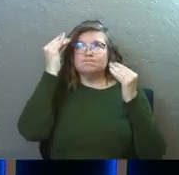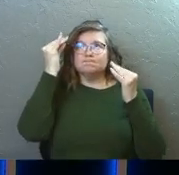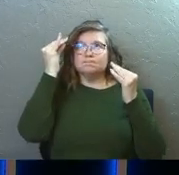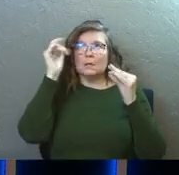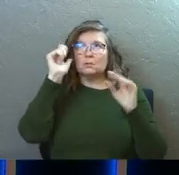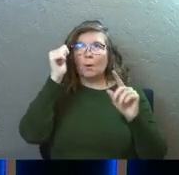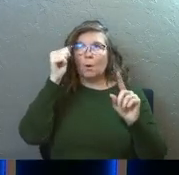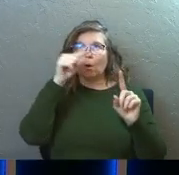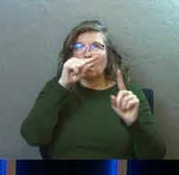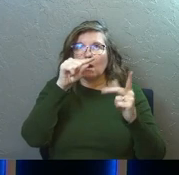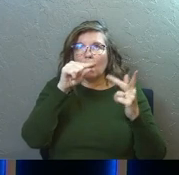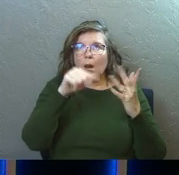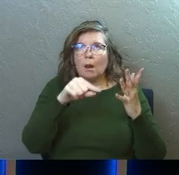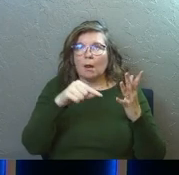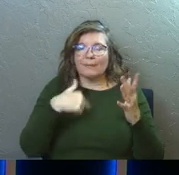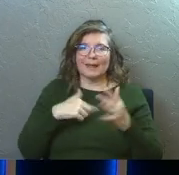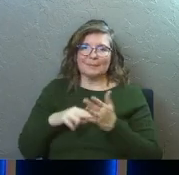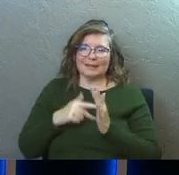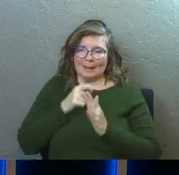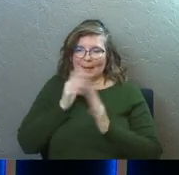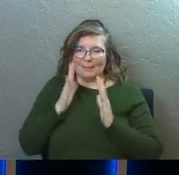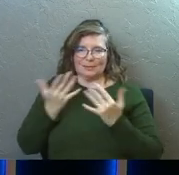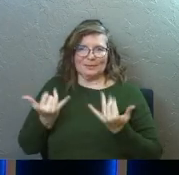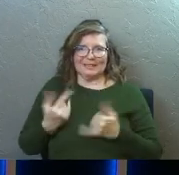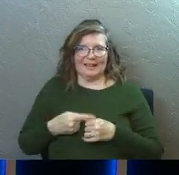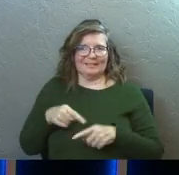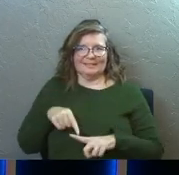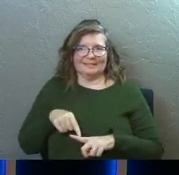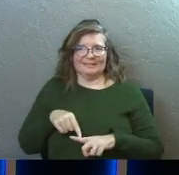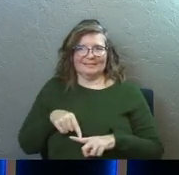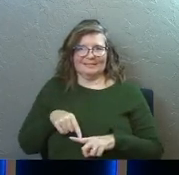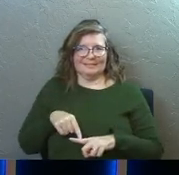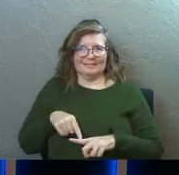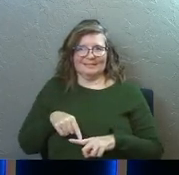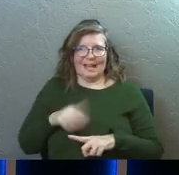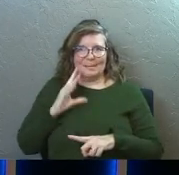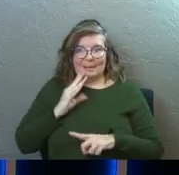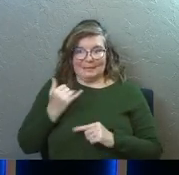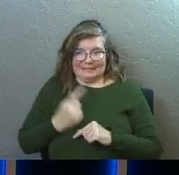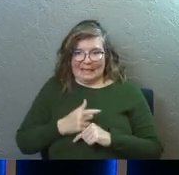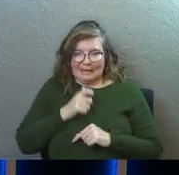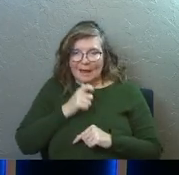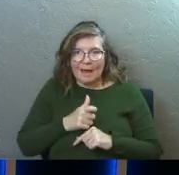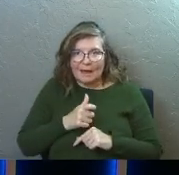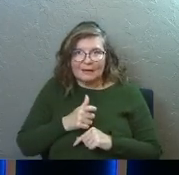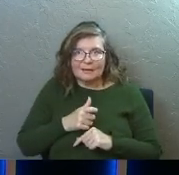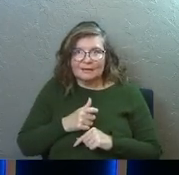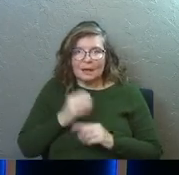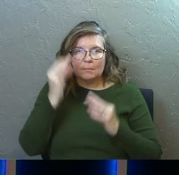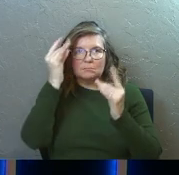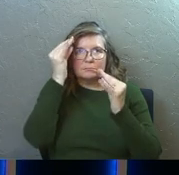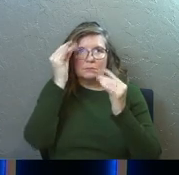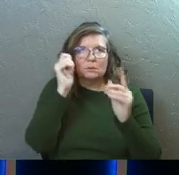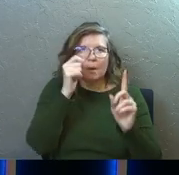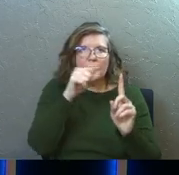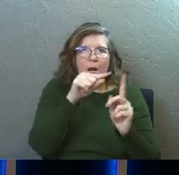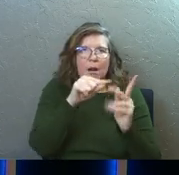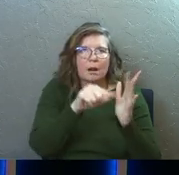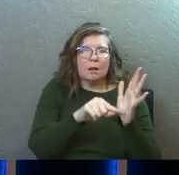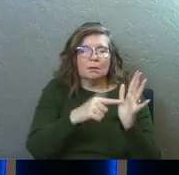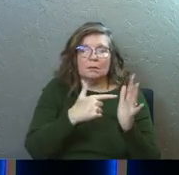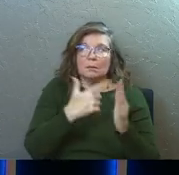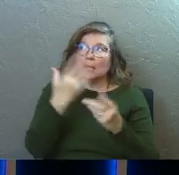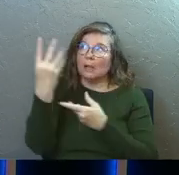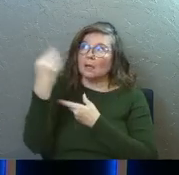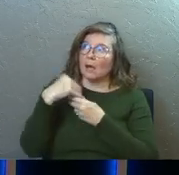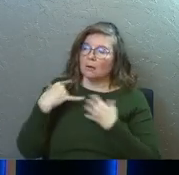is tomorrow, I'm not here. I'm not in my moment. I'm not in the present, in God's presence, sitting with him, letting him speak to